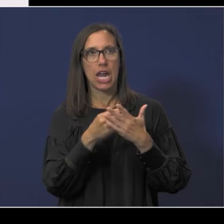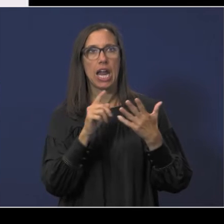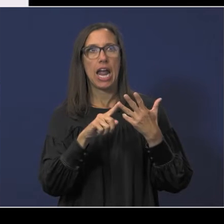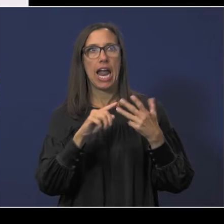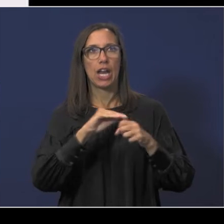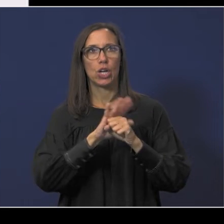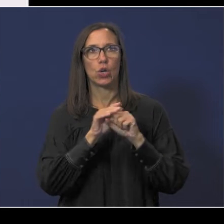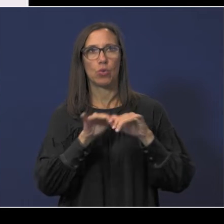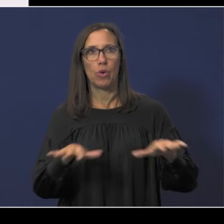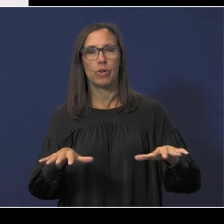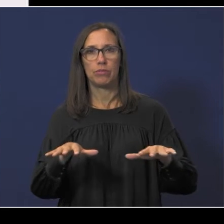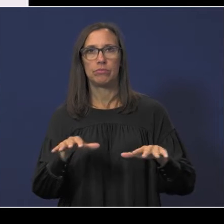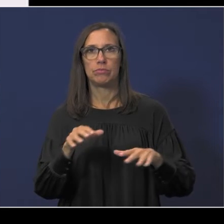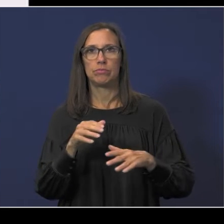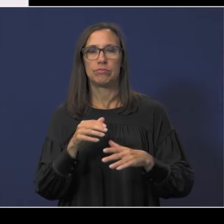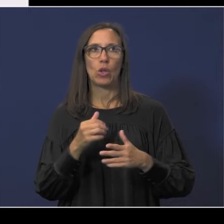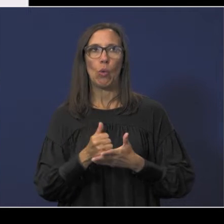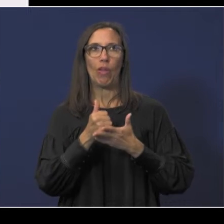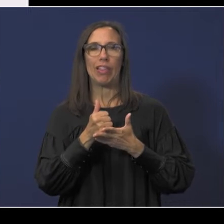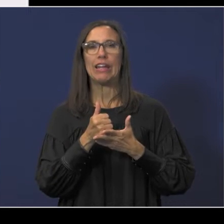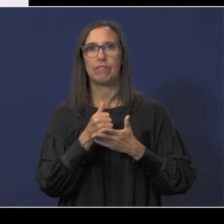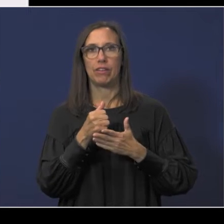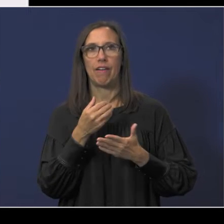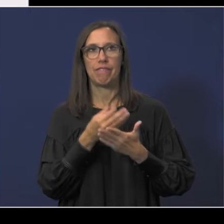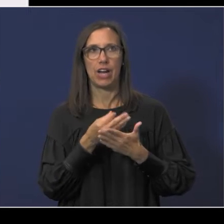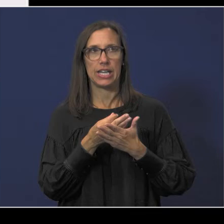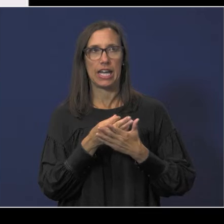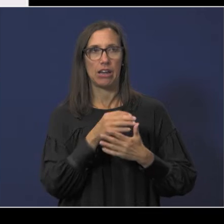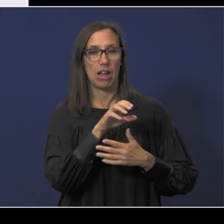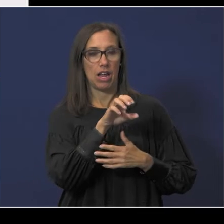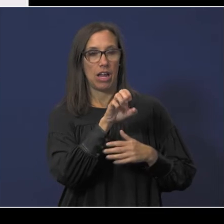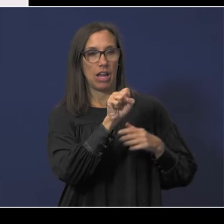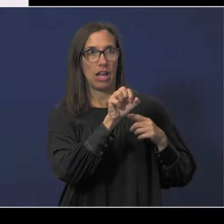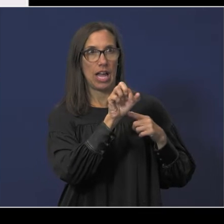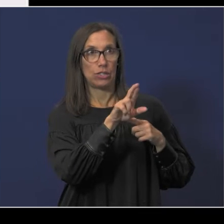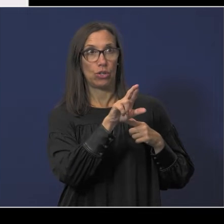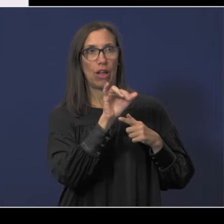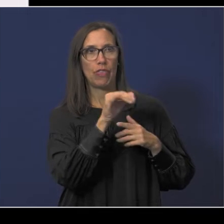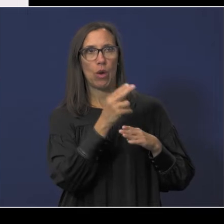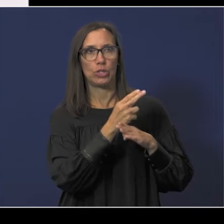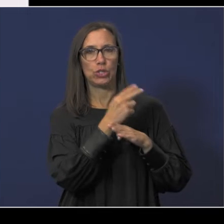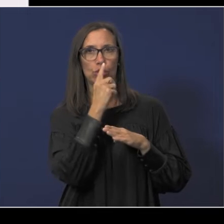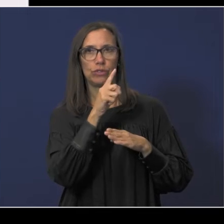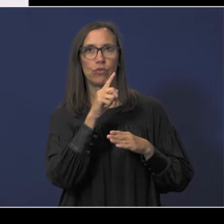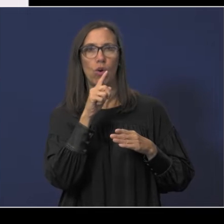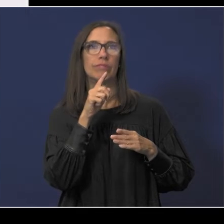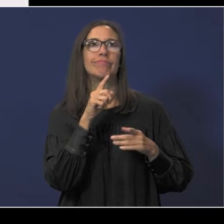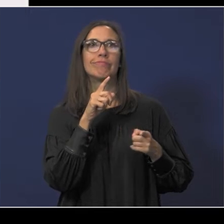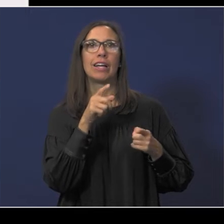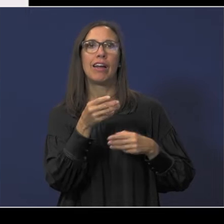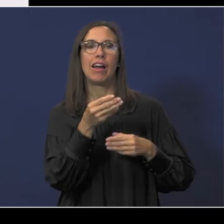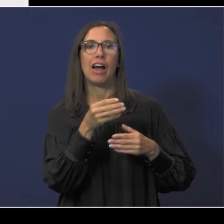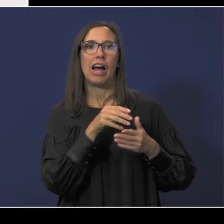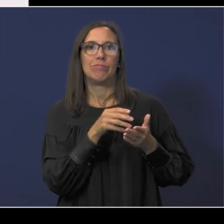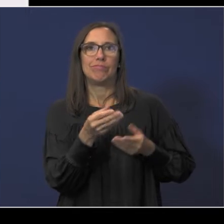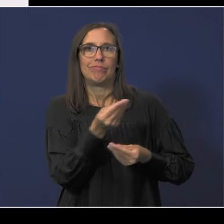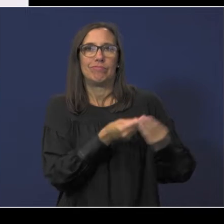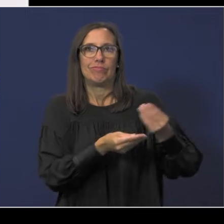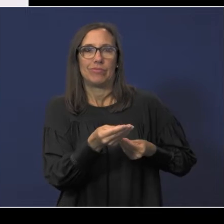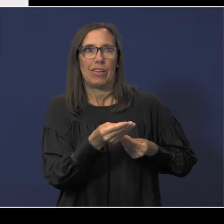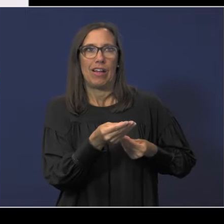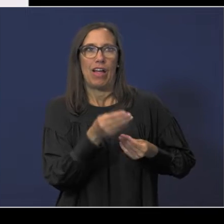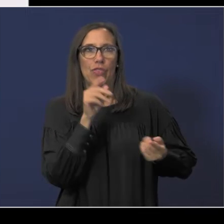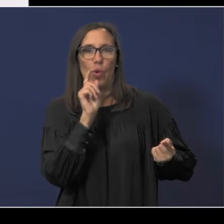as karen mentioned earlier um the esser funding was used to help offset some of the reduction in state funding the the